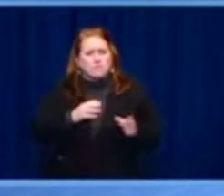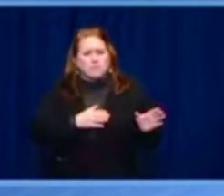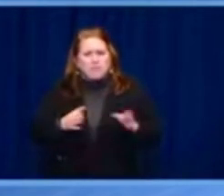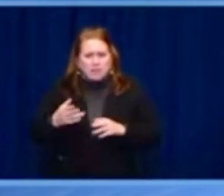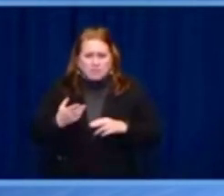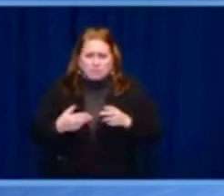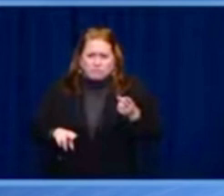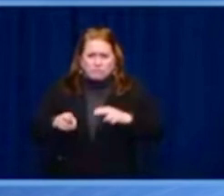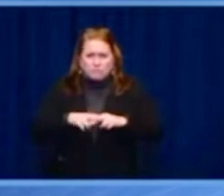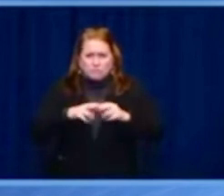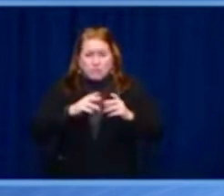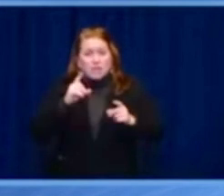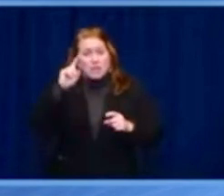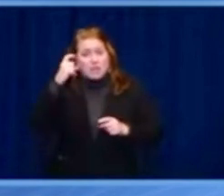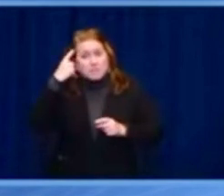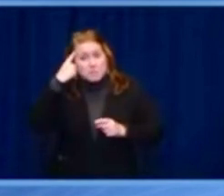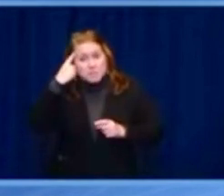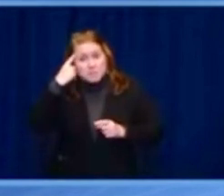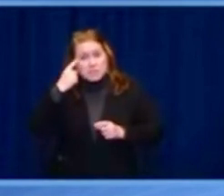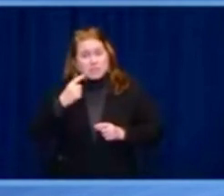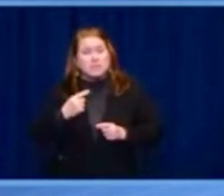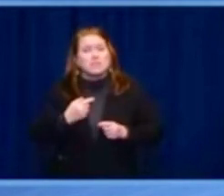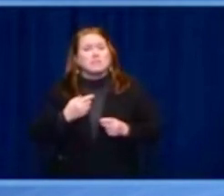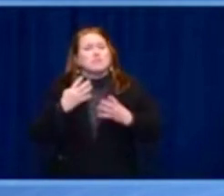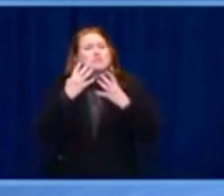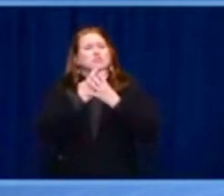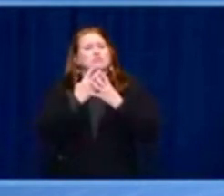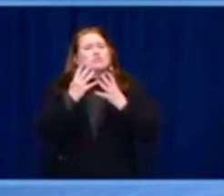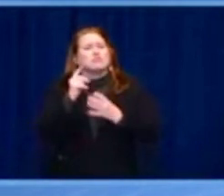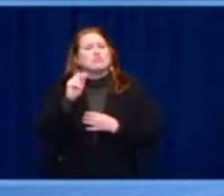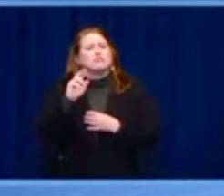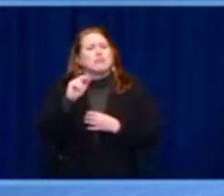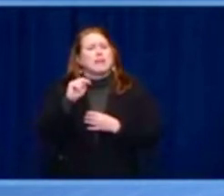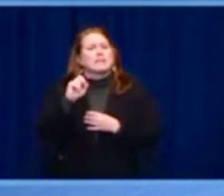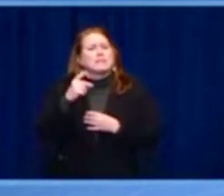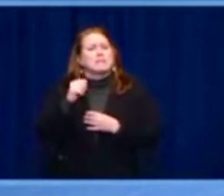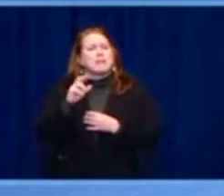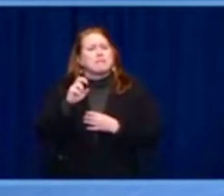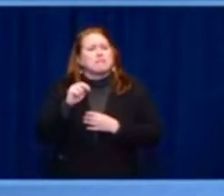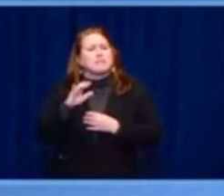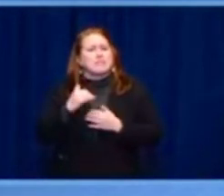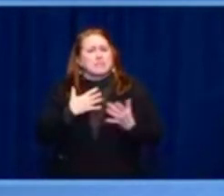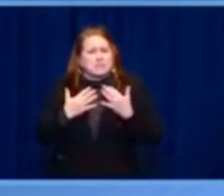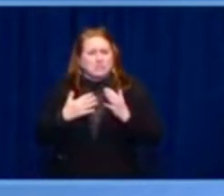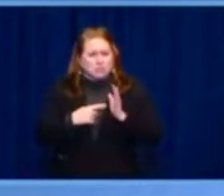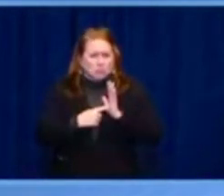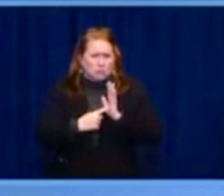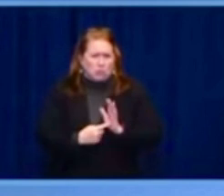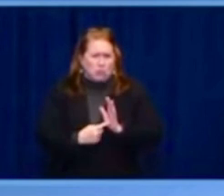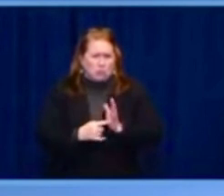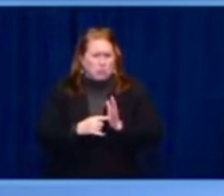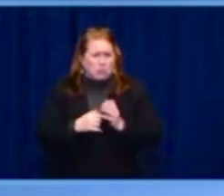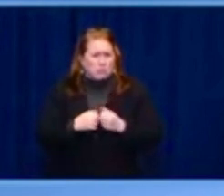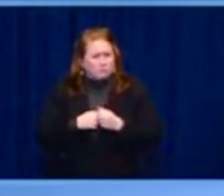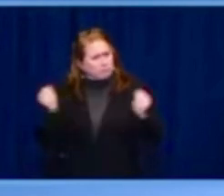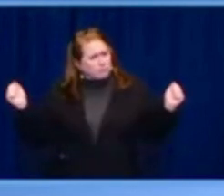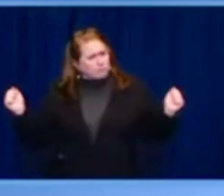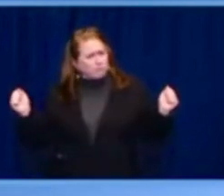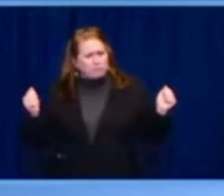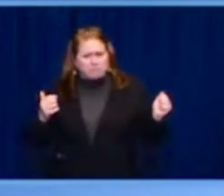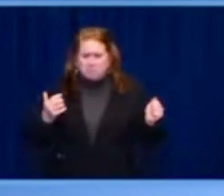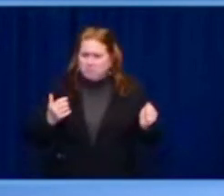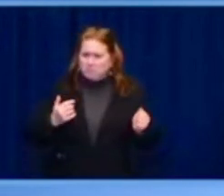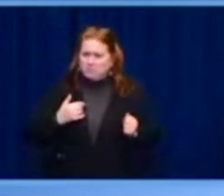our commitment, continually strengthen our institutions, root out corruption where we find it, seek to build consensus and reject